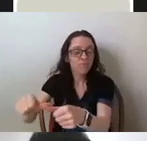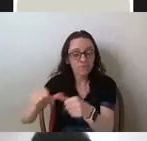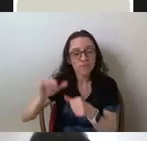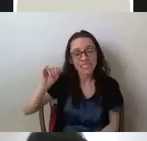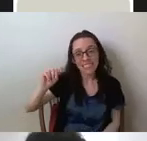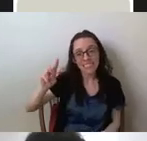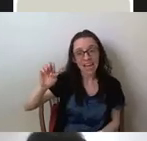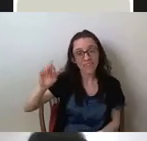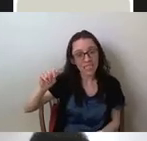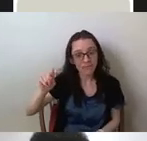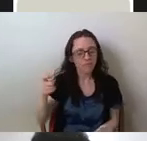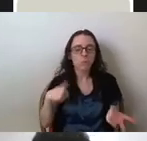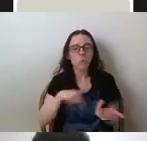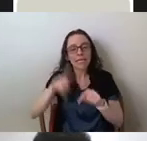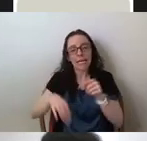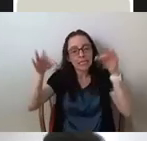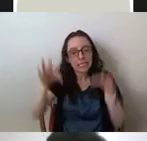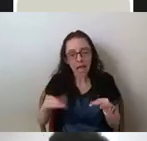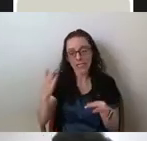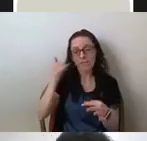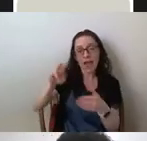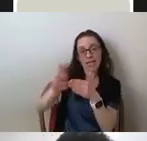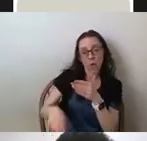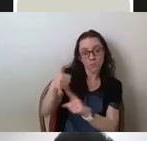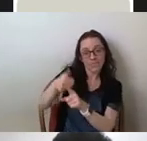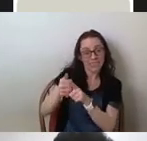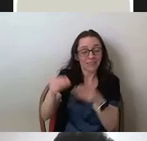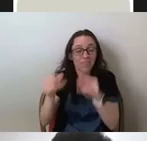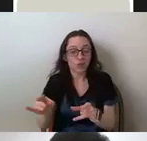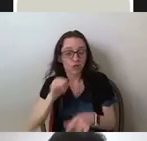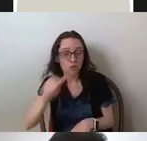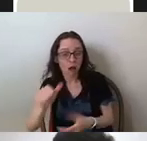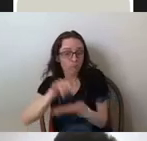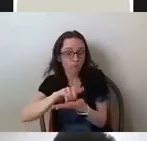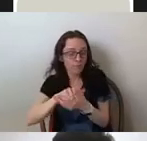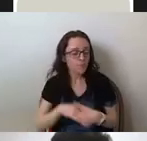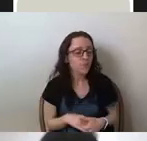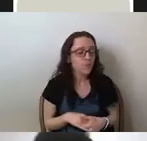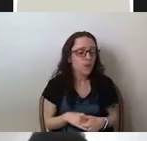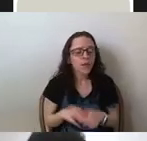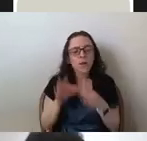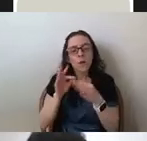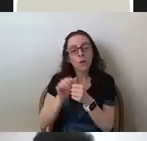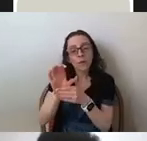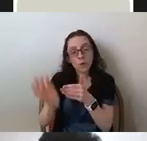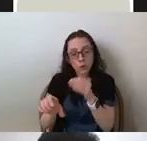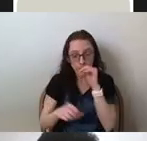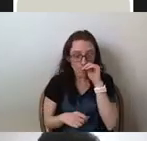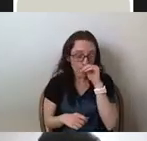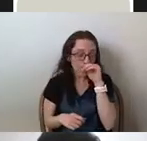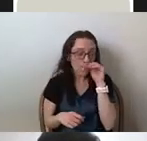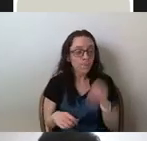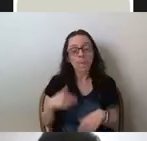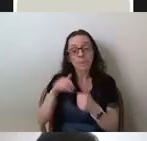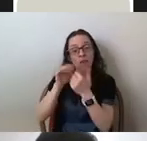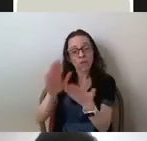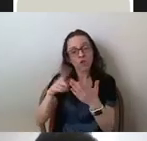cannot be determined, uh, whether or not the outcome is efficient. Um, and just speaking in terms of conclusions, um, you know, the, the methodology, I think